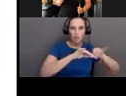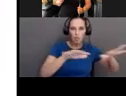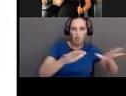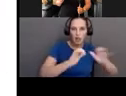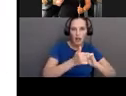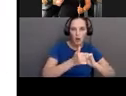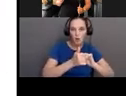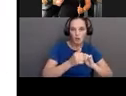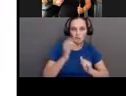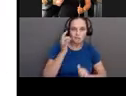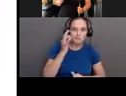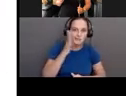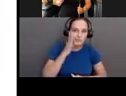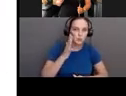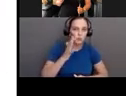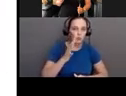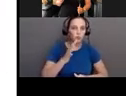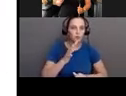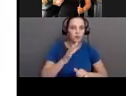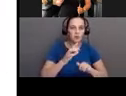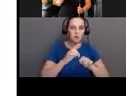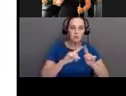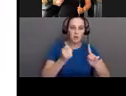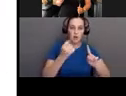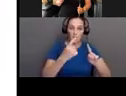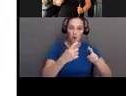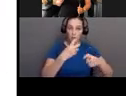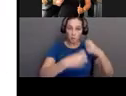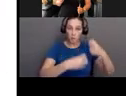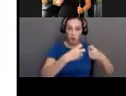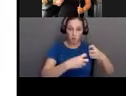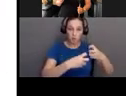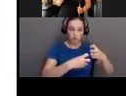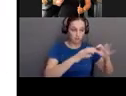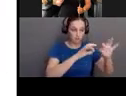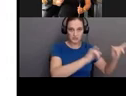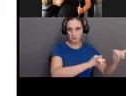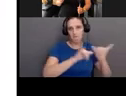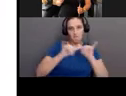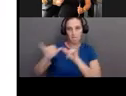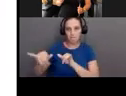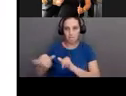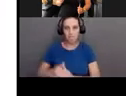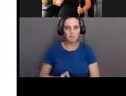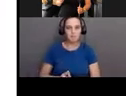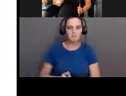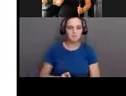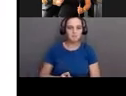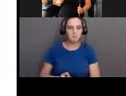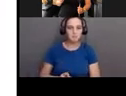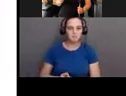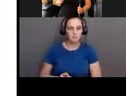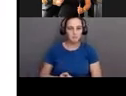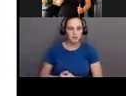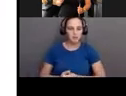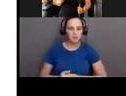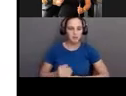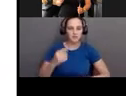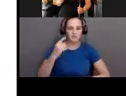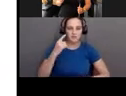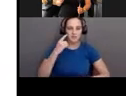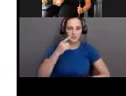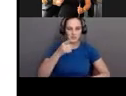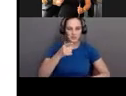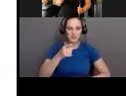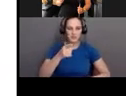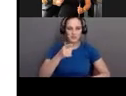cause a lot of the same problems that we see with CMD. So microcephaly being the one that was, I think, covered the most